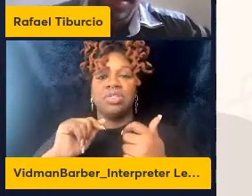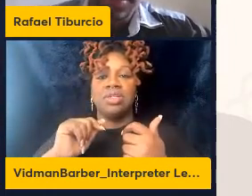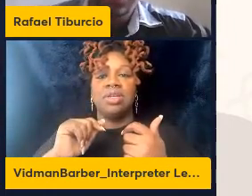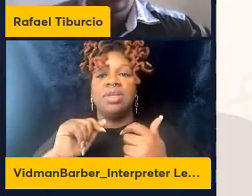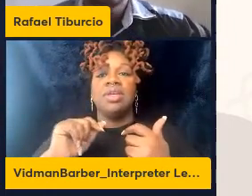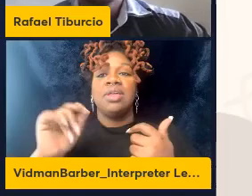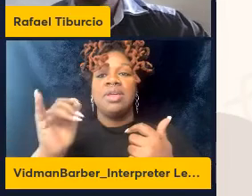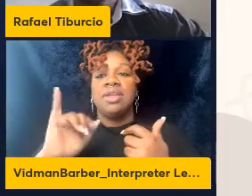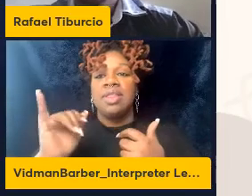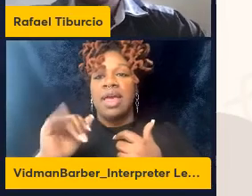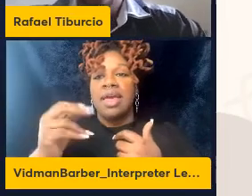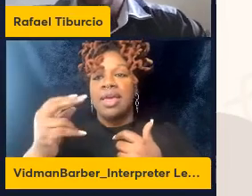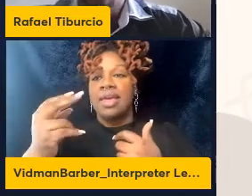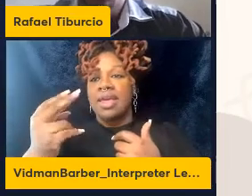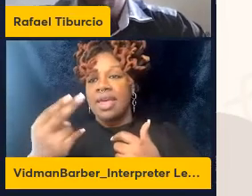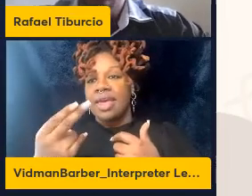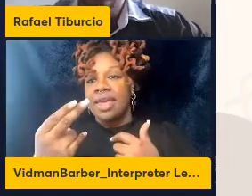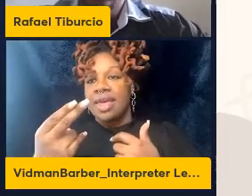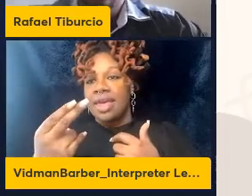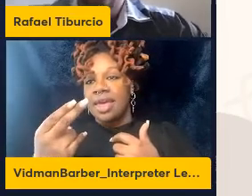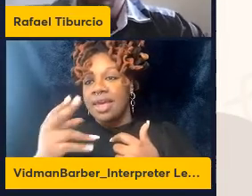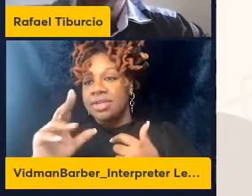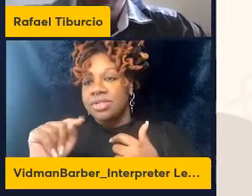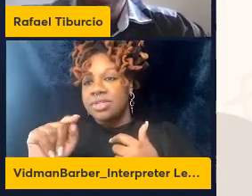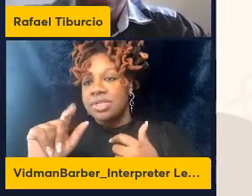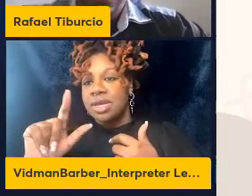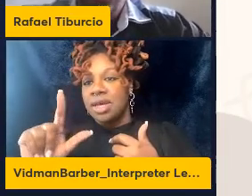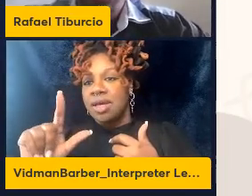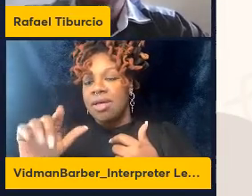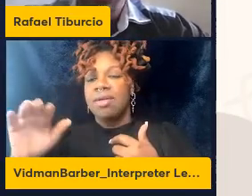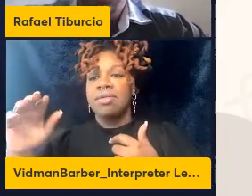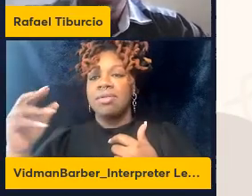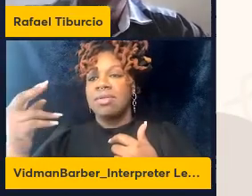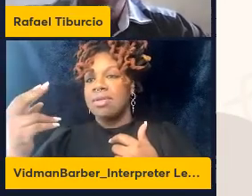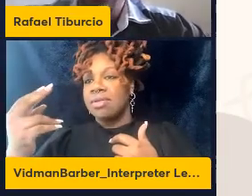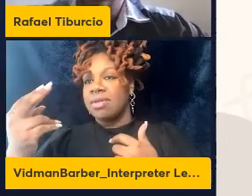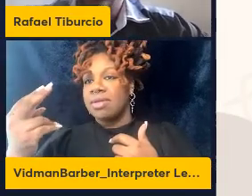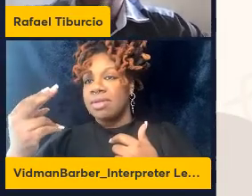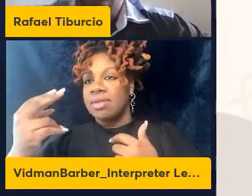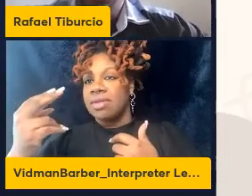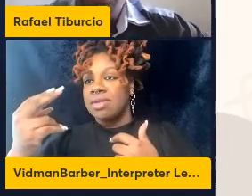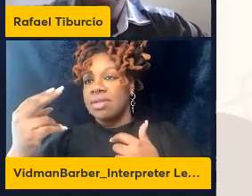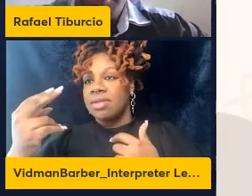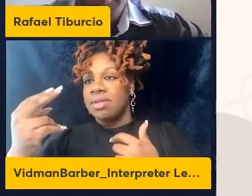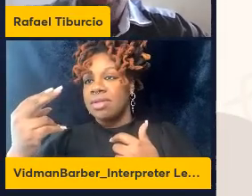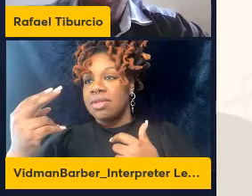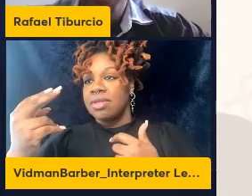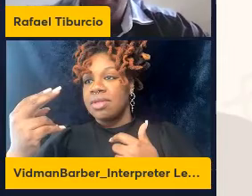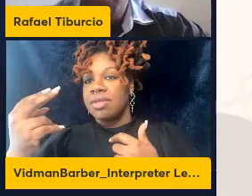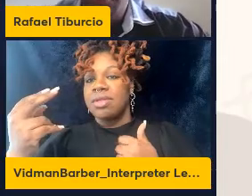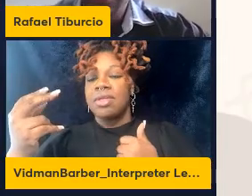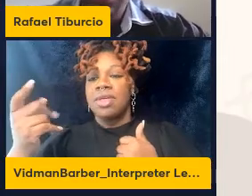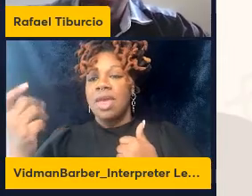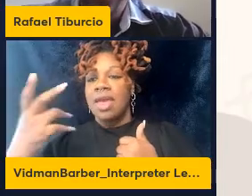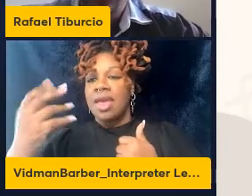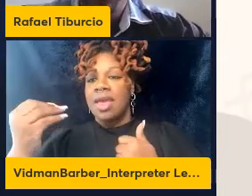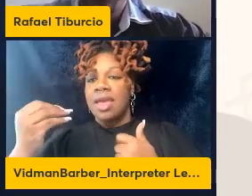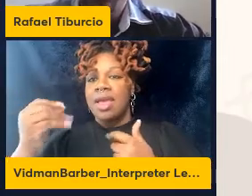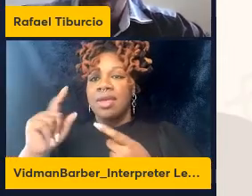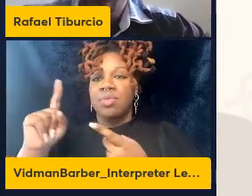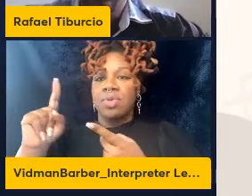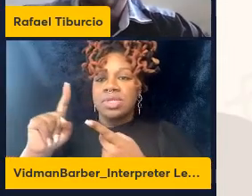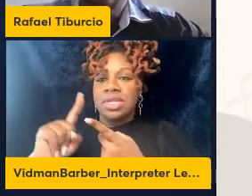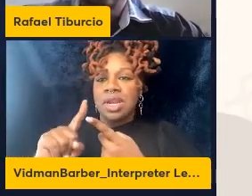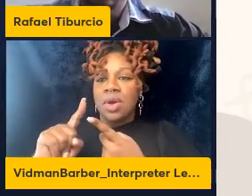-DR in the CD4-T cell compartment lower expression of exhaustion markers such as PG1 when